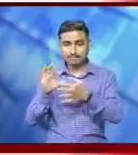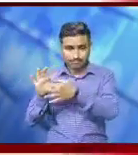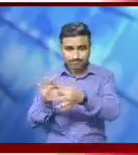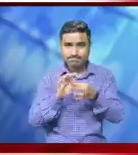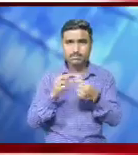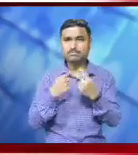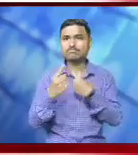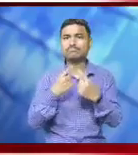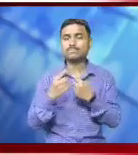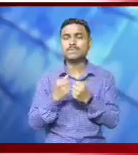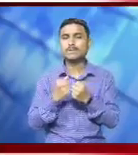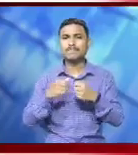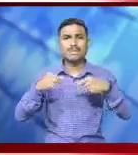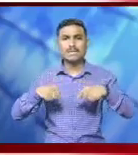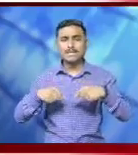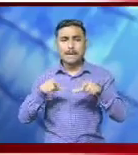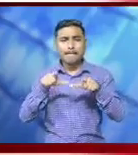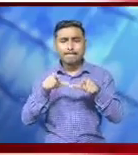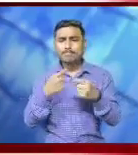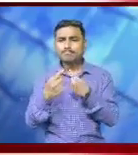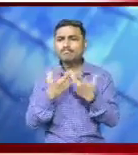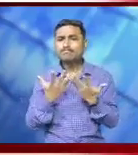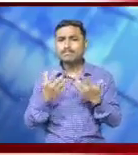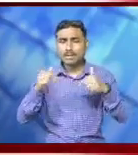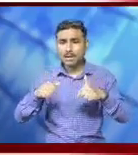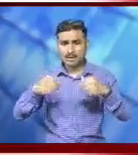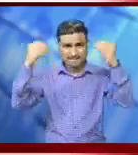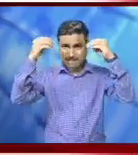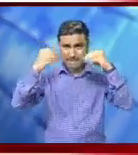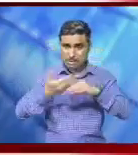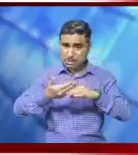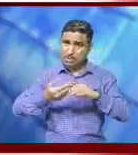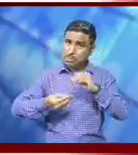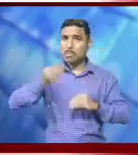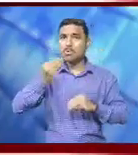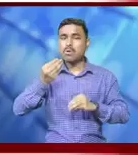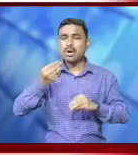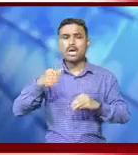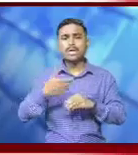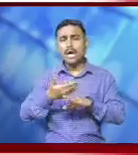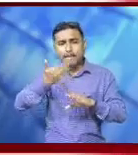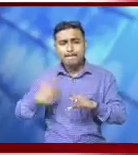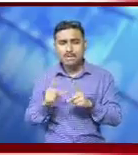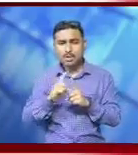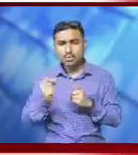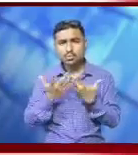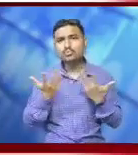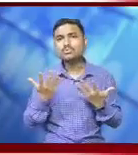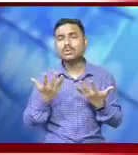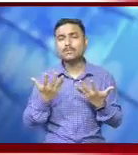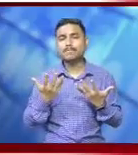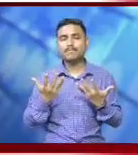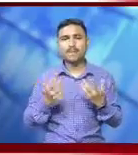combat any emergencies and also shared suggestions with the department. The Indian Meteorological Department shared